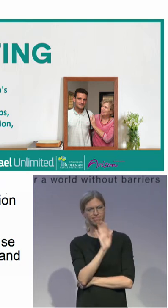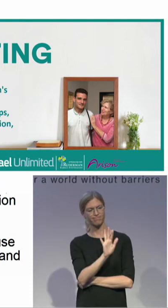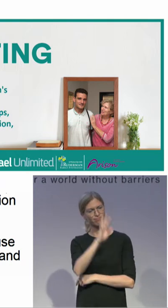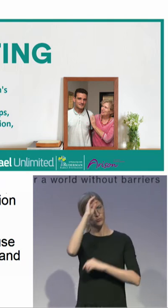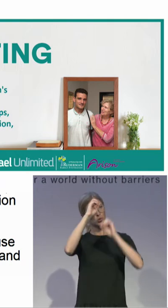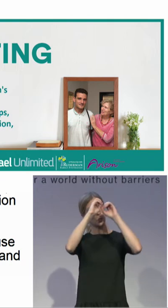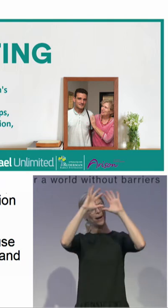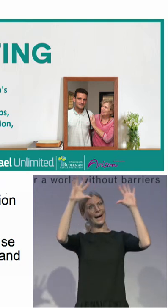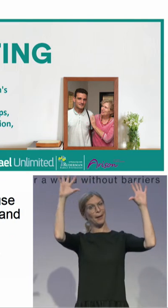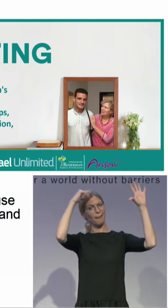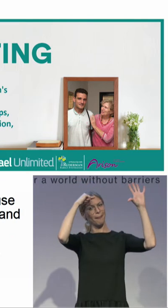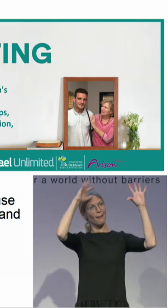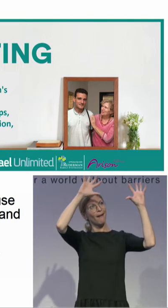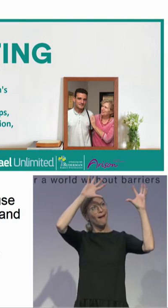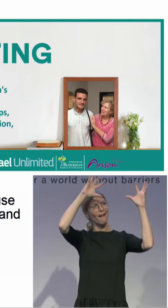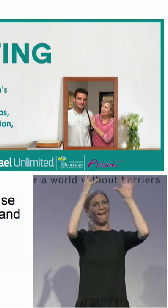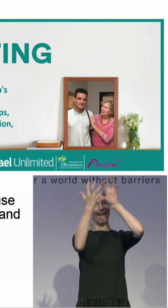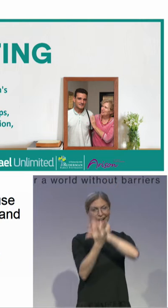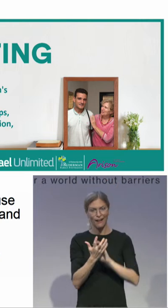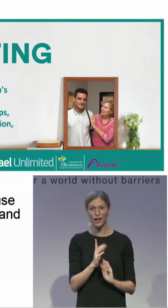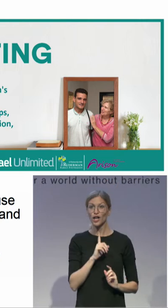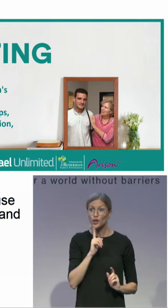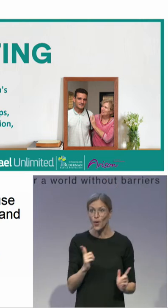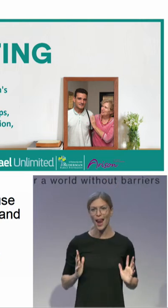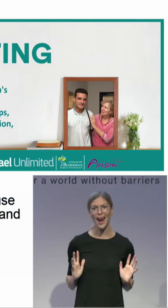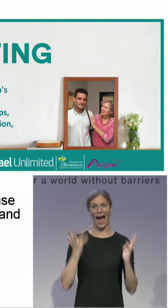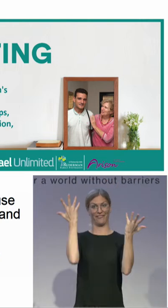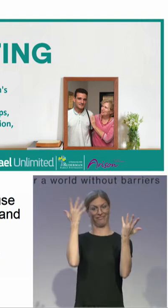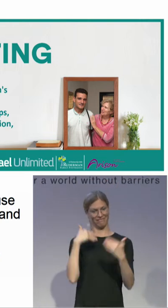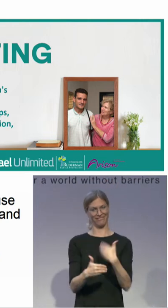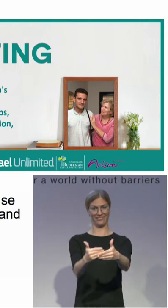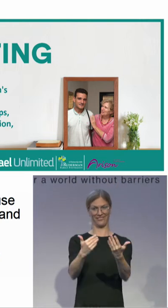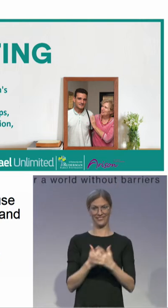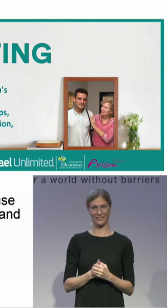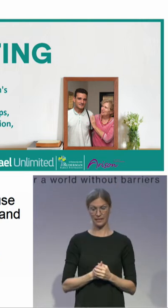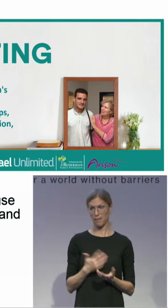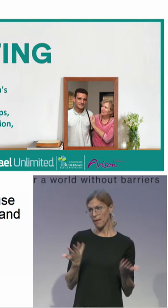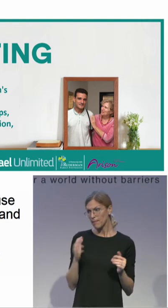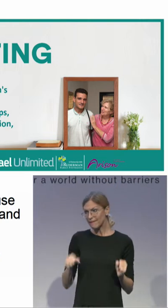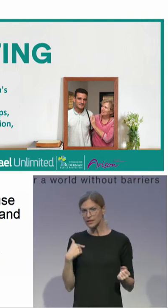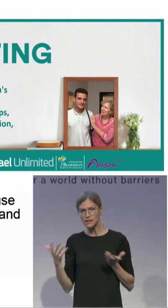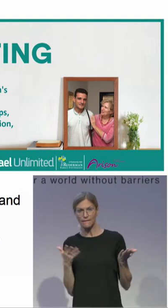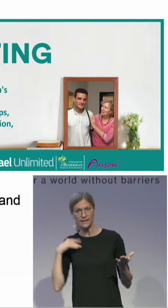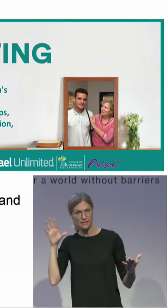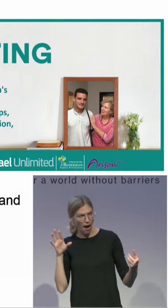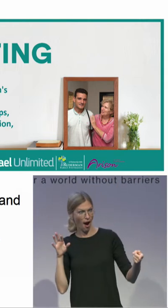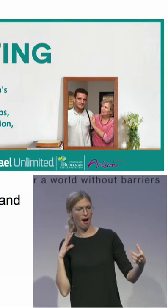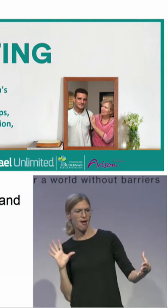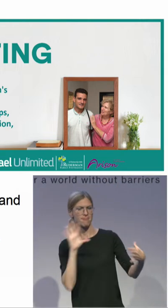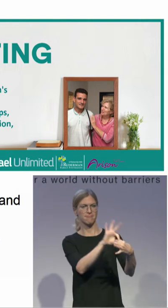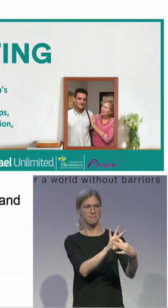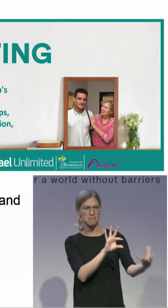connect them to existing services, we do that. And we educate the providers of the services